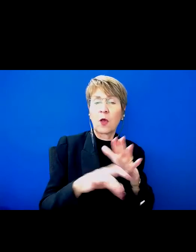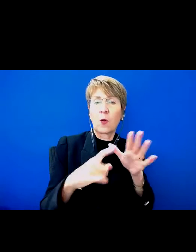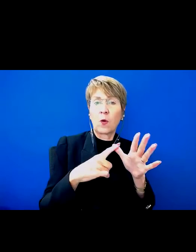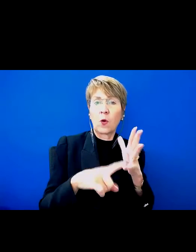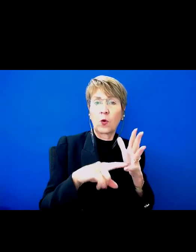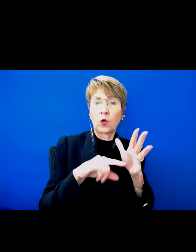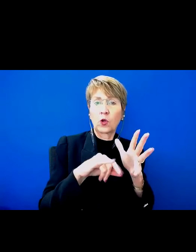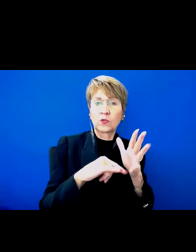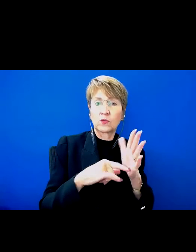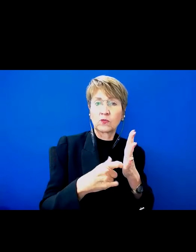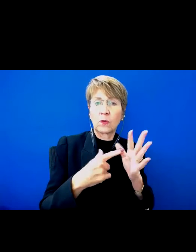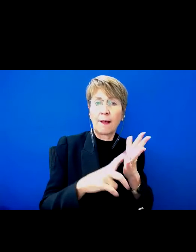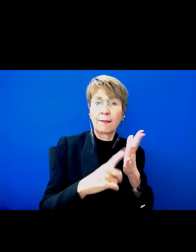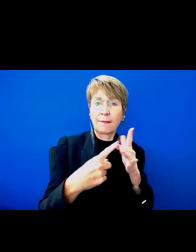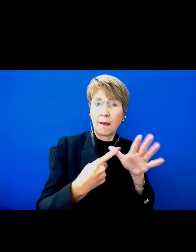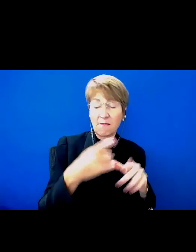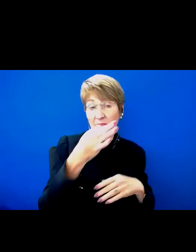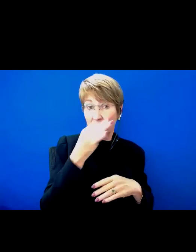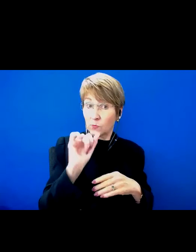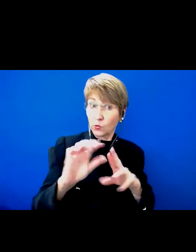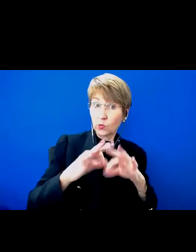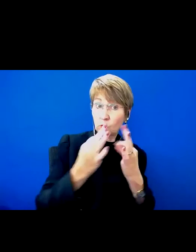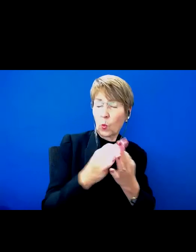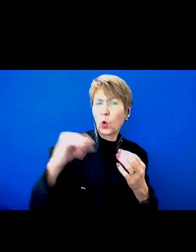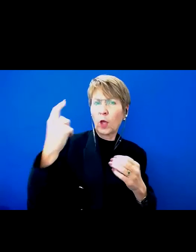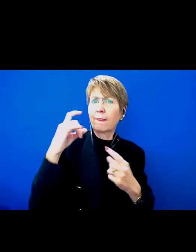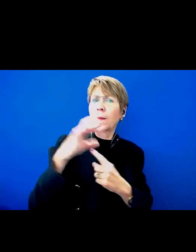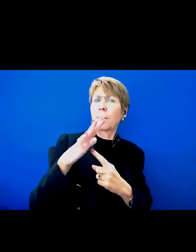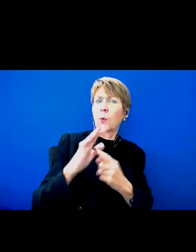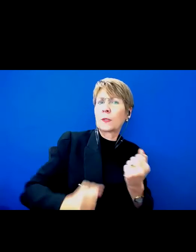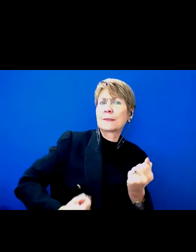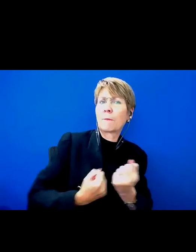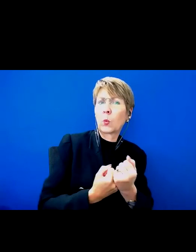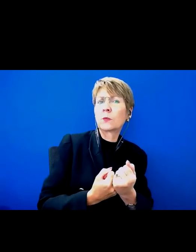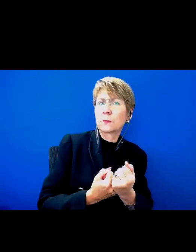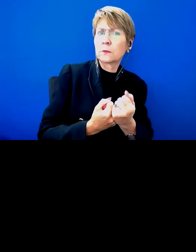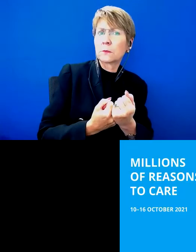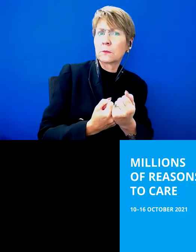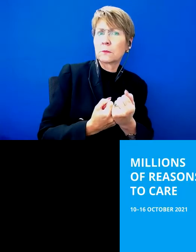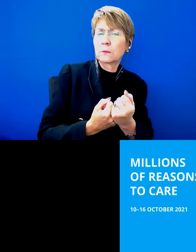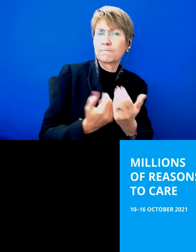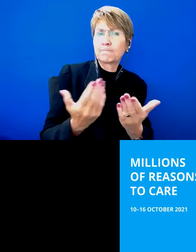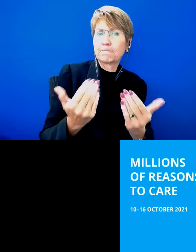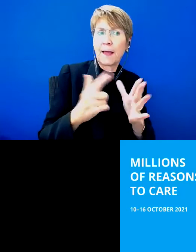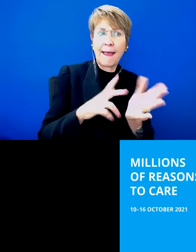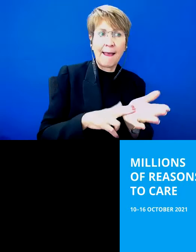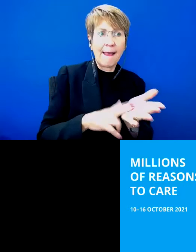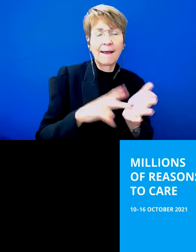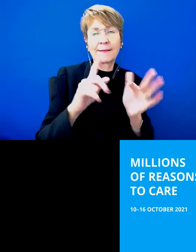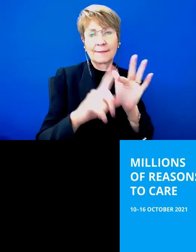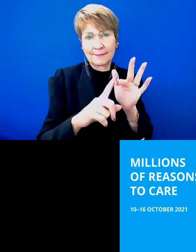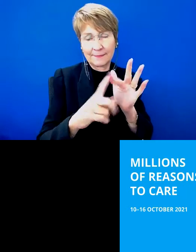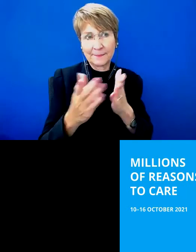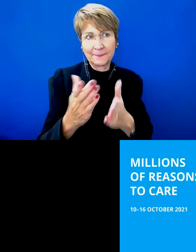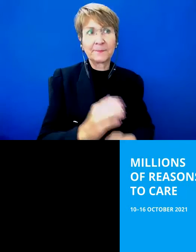organisation like theirs to be supporting ATFIS work. So welcome, Anne Muldowney. Thanks very